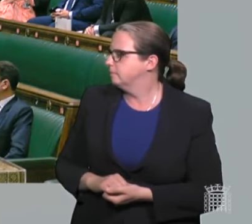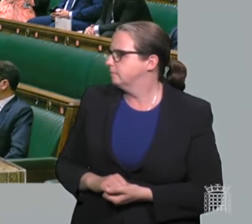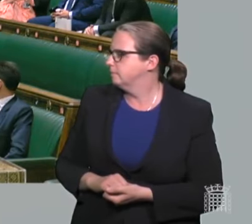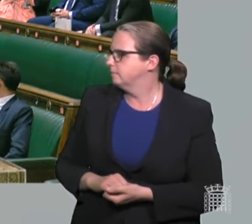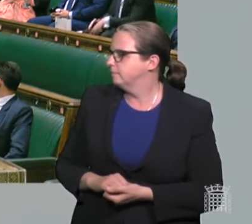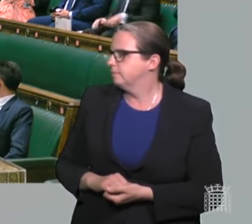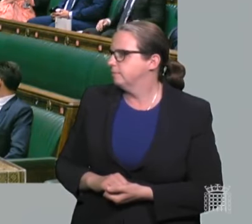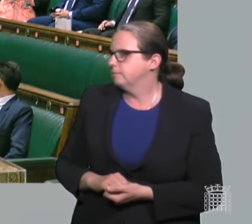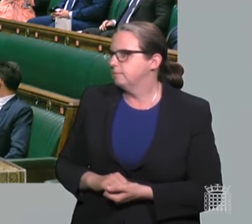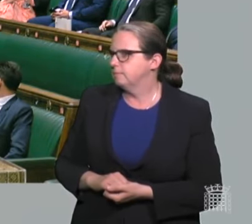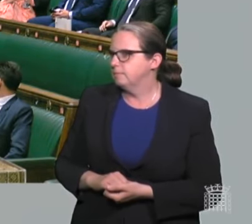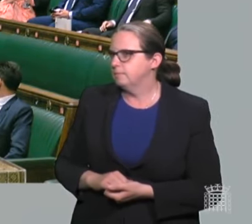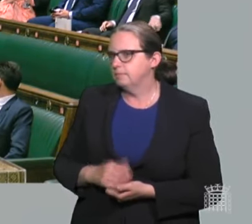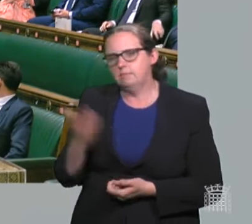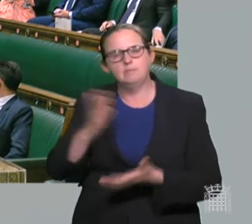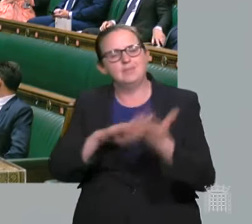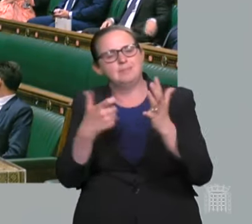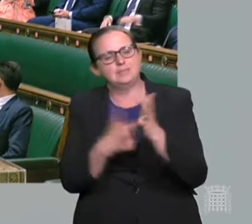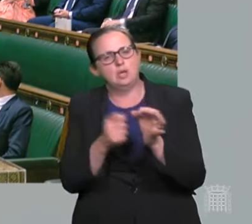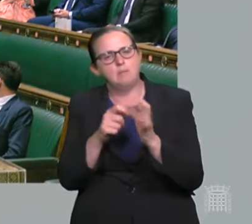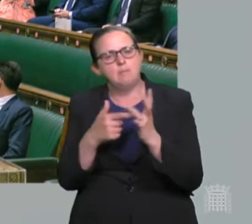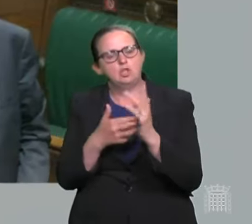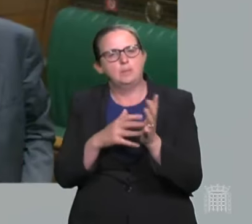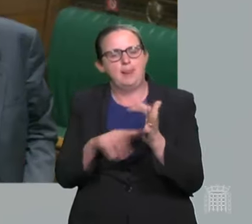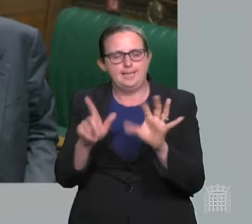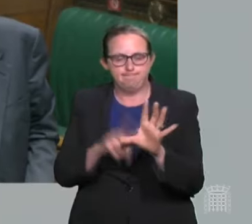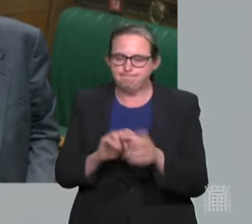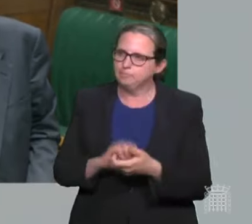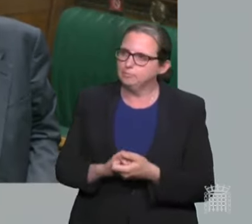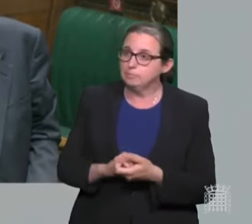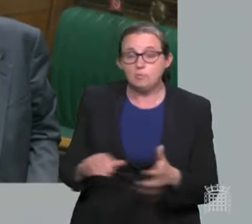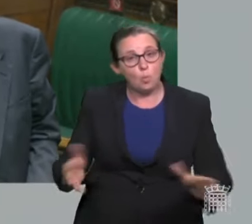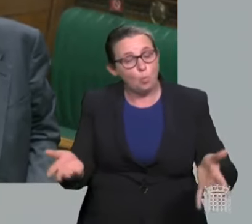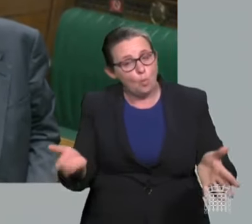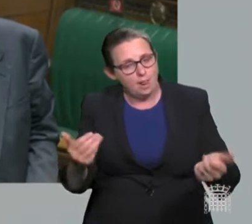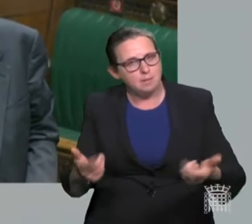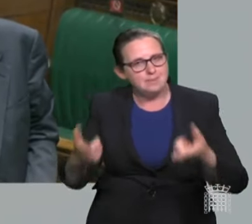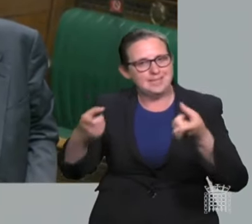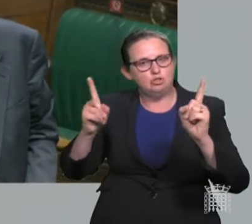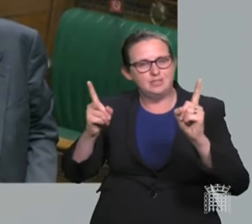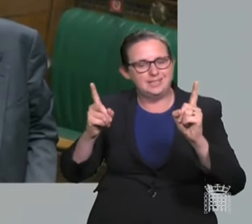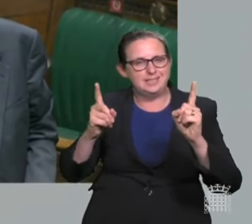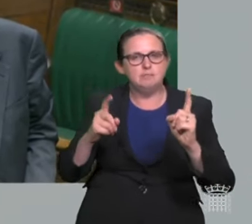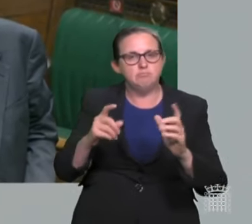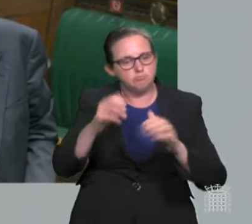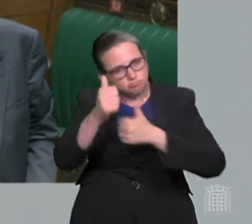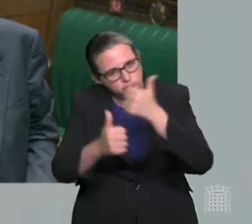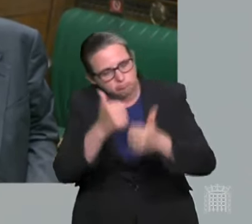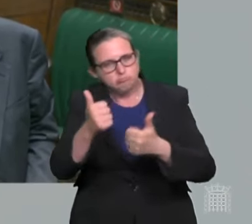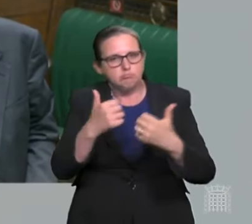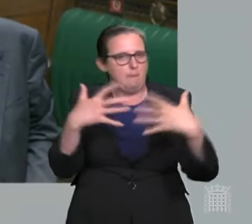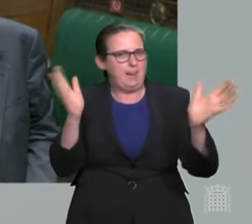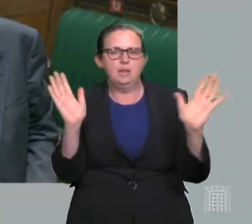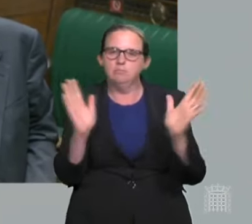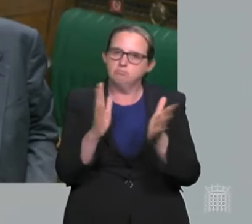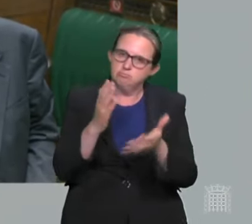Mr. Speaker, can I welcome the Secretary of State in this role and say to him in public, but I hope I've said to him in private, that